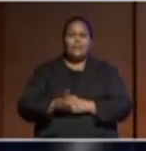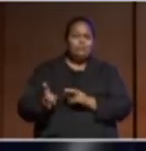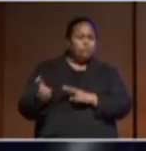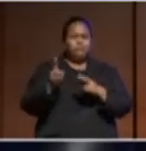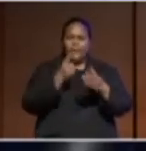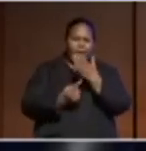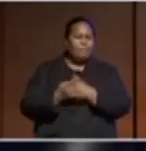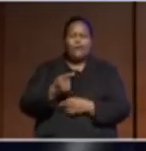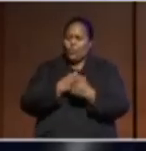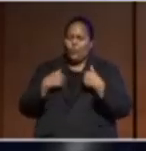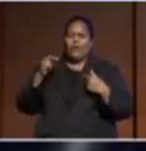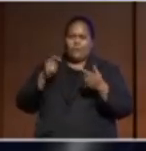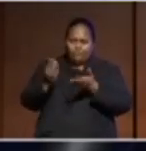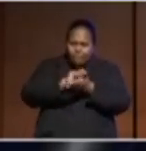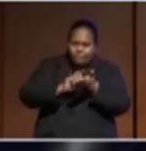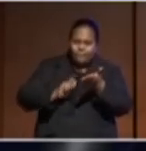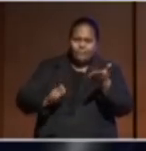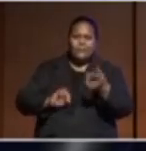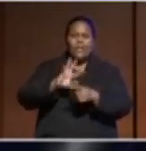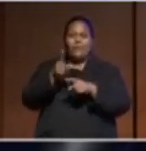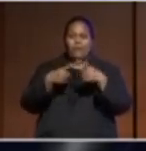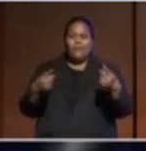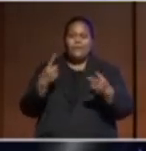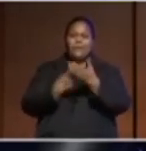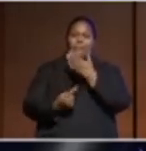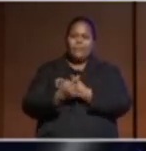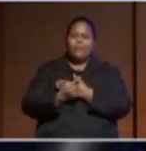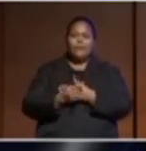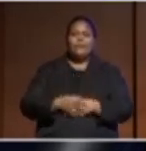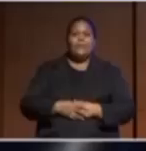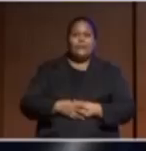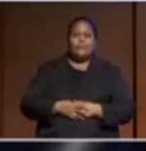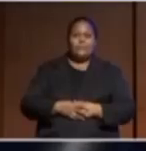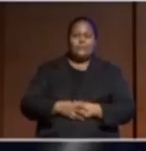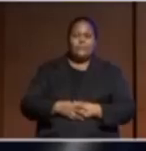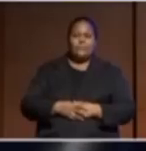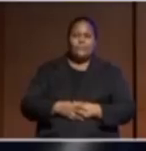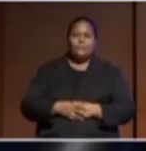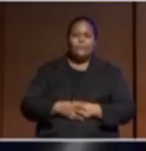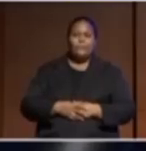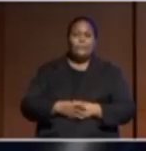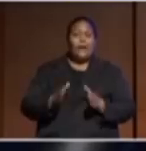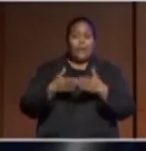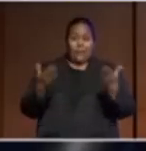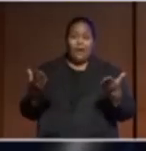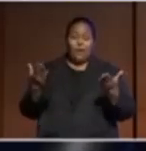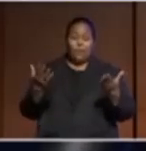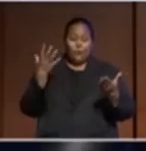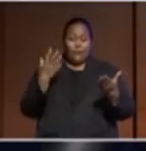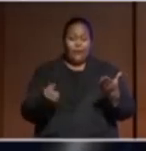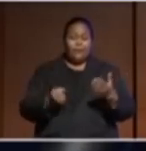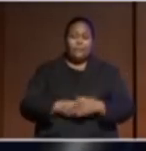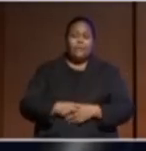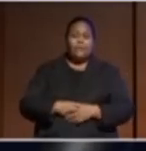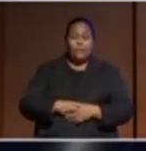to think that you could experience almost all of those things in a five year period. I wouldn't wish it on any leader. And yet, here we are, in many cases, having